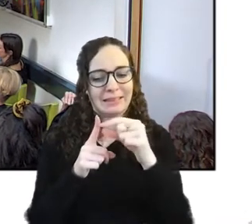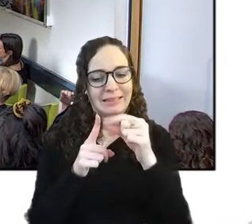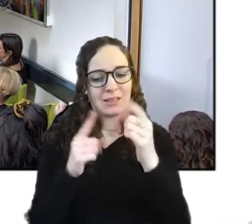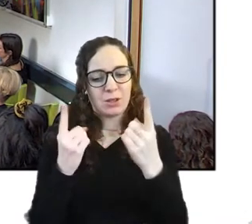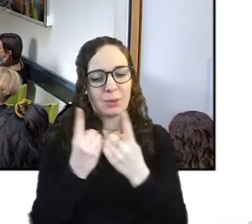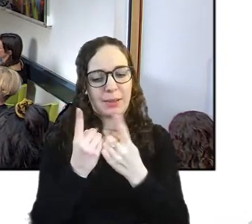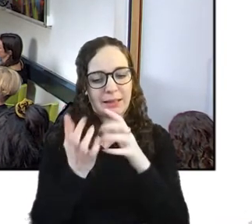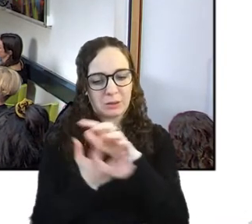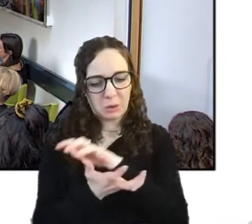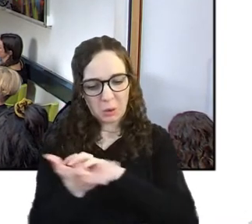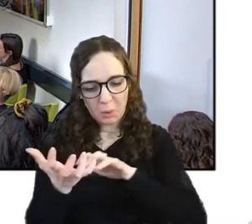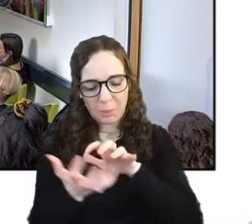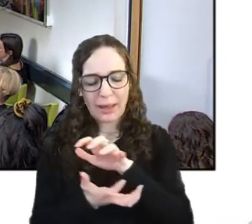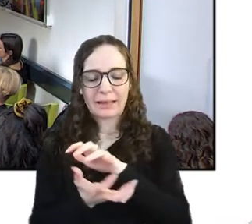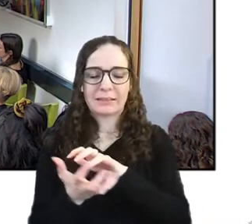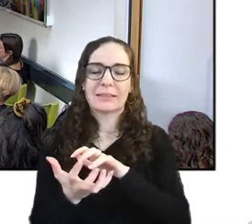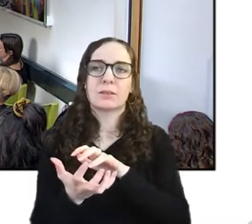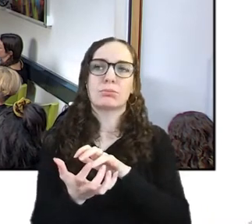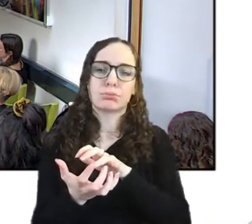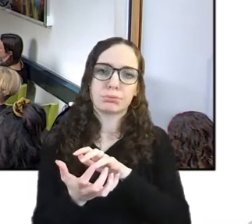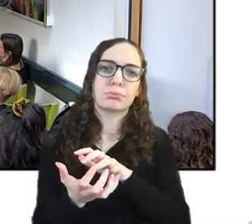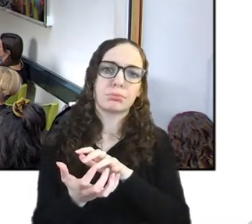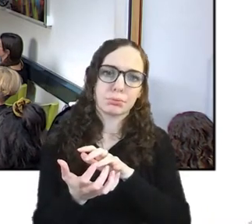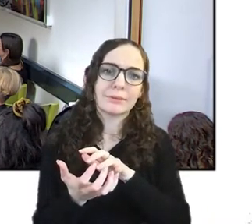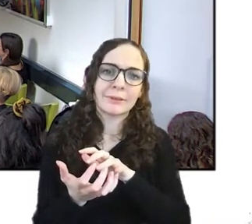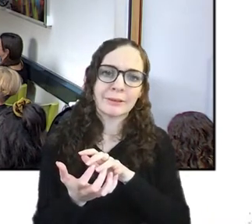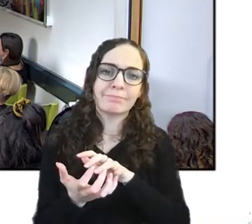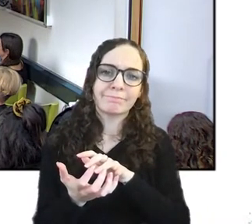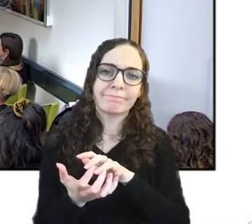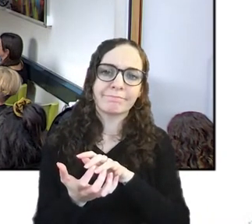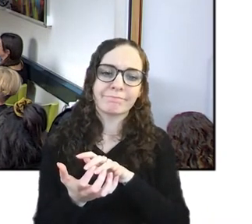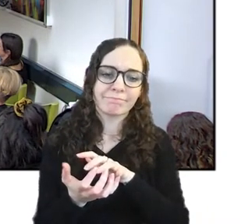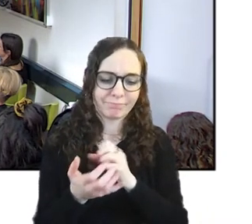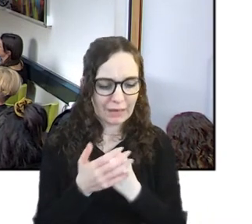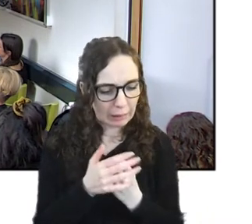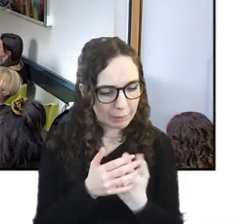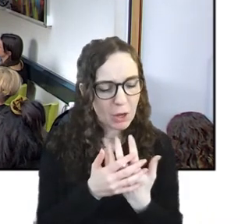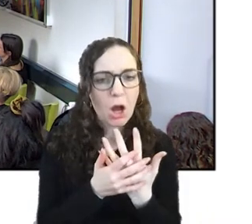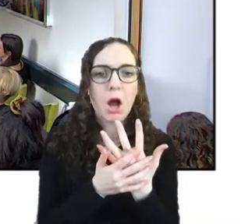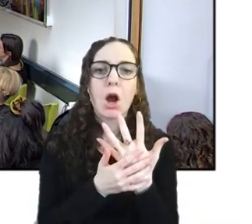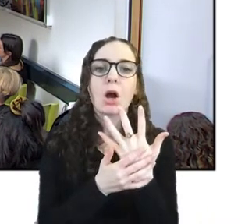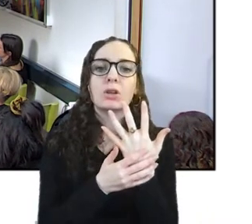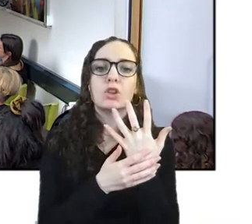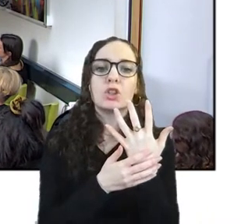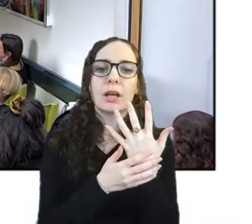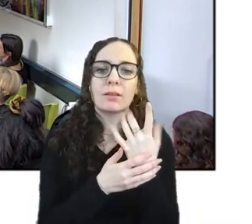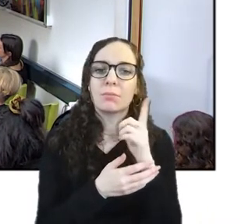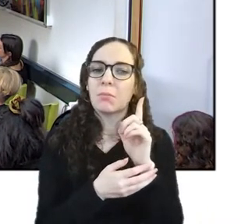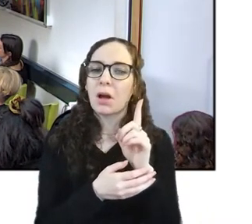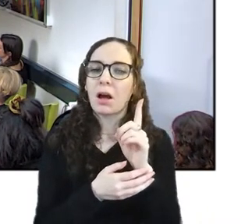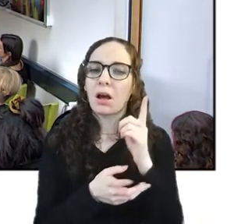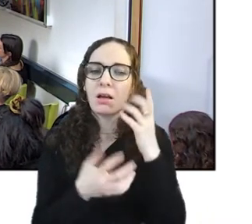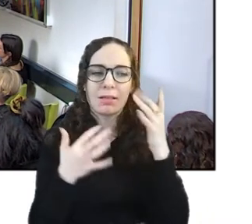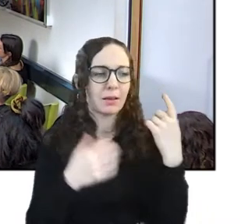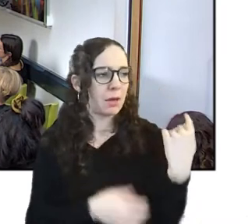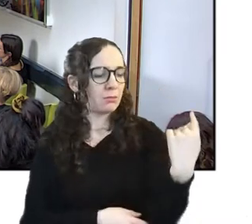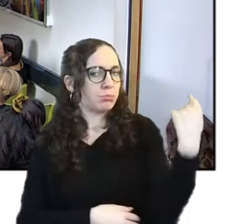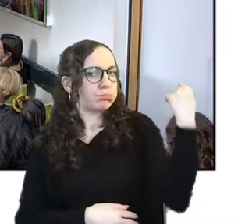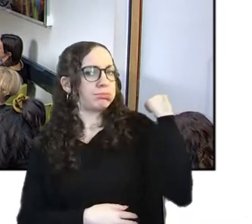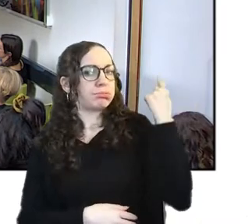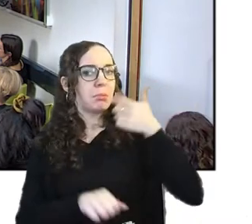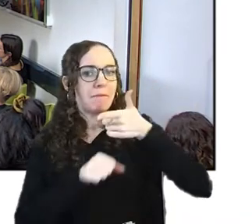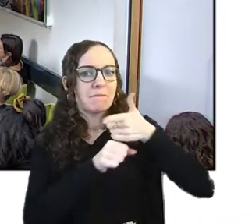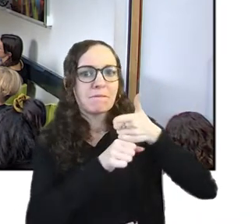also emerging formats but you know they're emerging now but film was emerging at a certain point like photography was